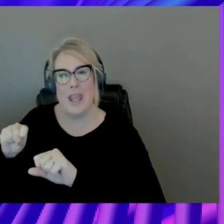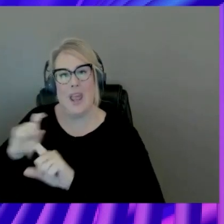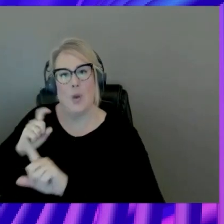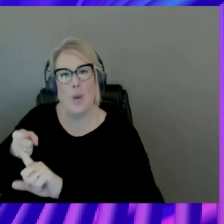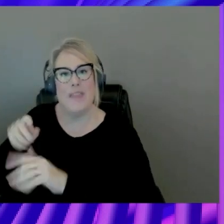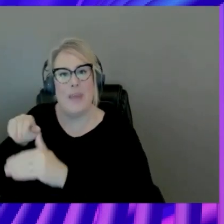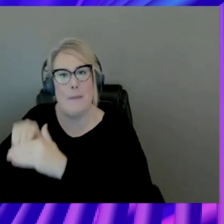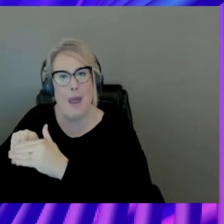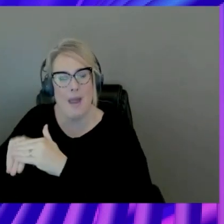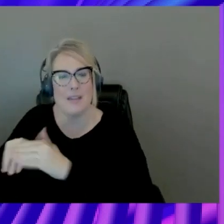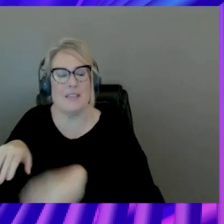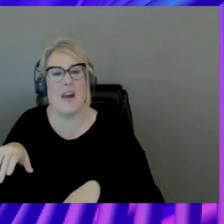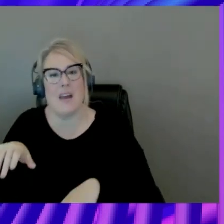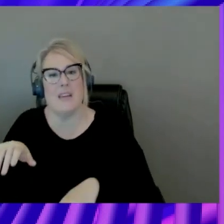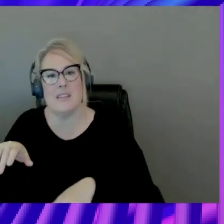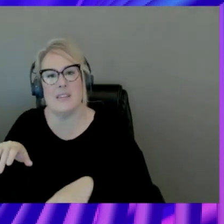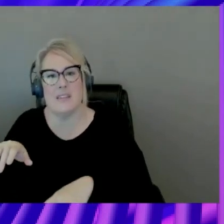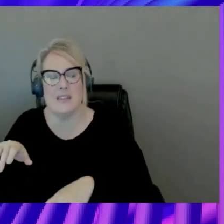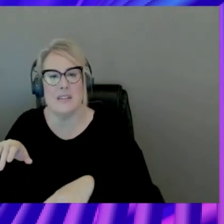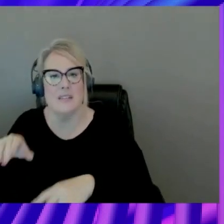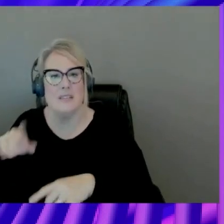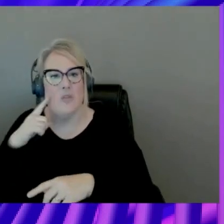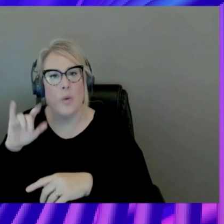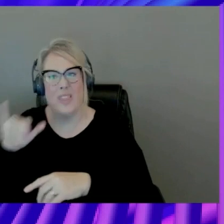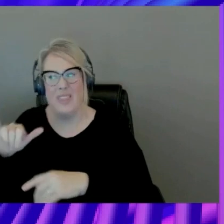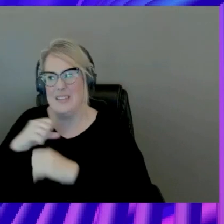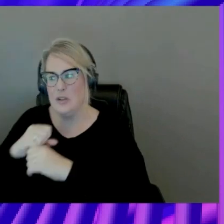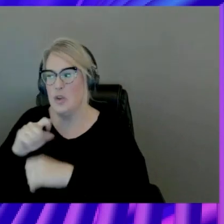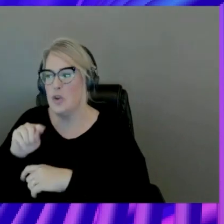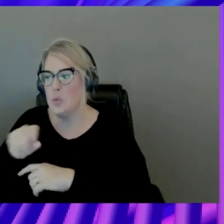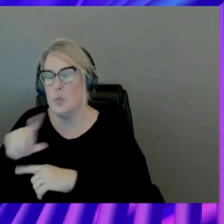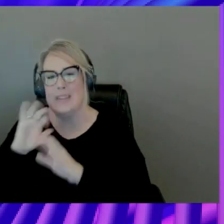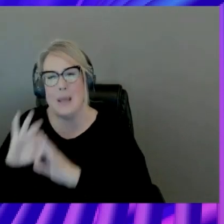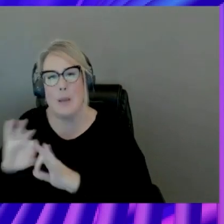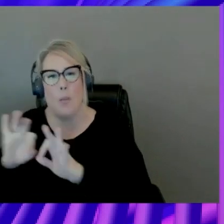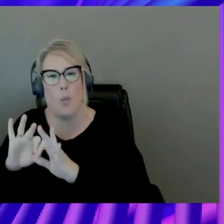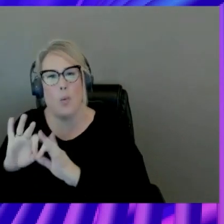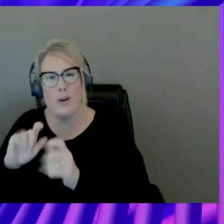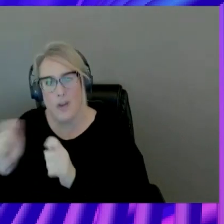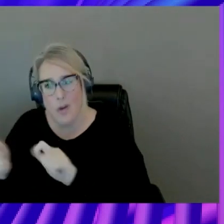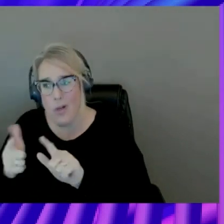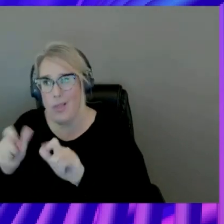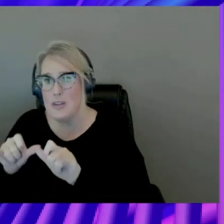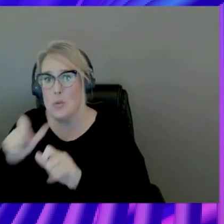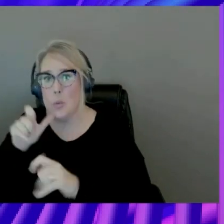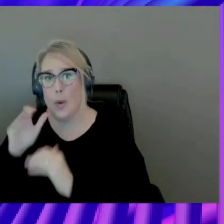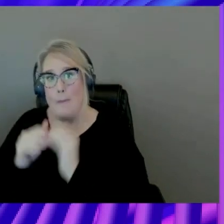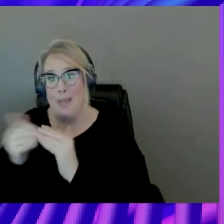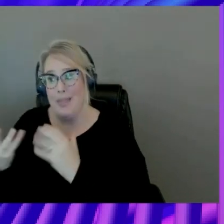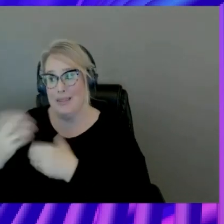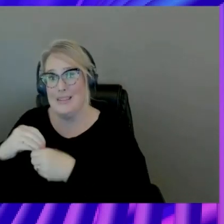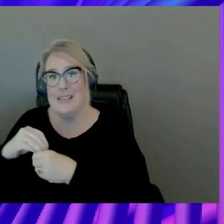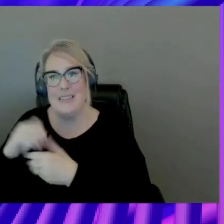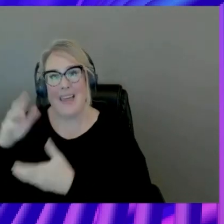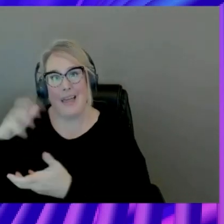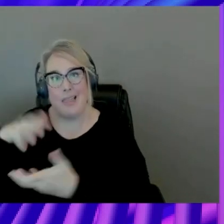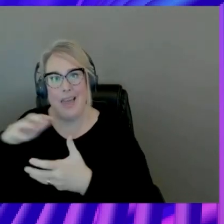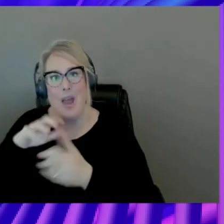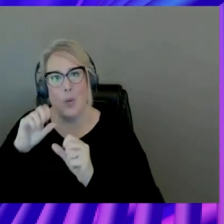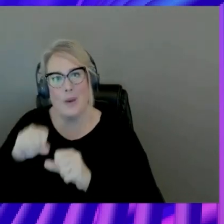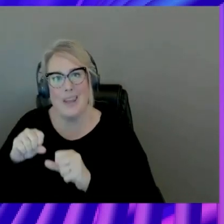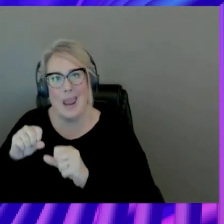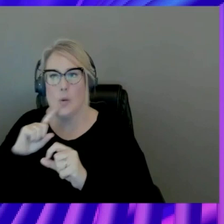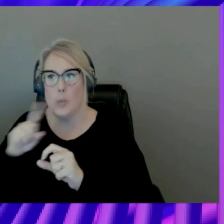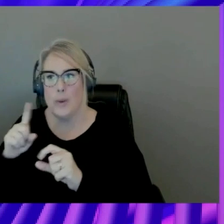instance. Or, in general, to the security tooling. And it's very important that every engineer that builds to the cloud is also able to consume the risk. So, now they have